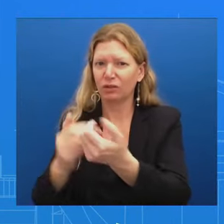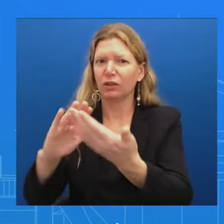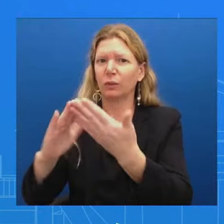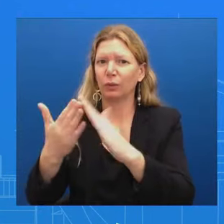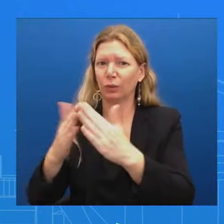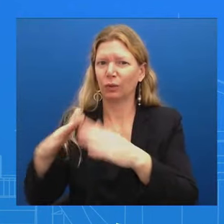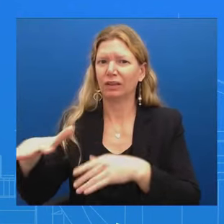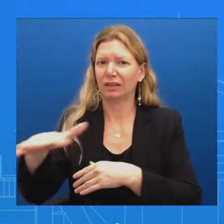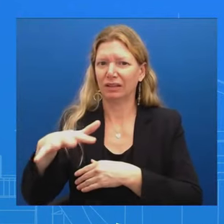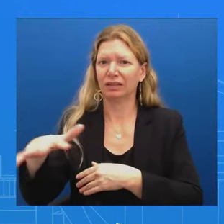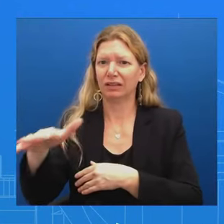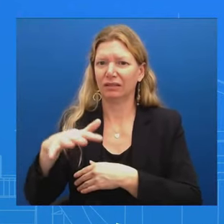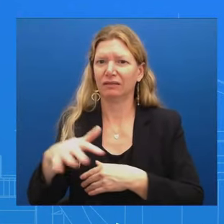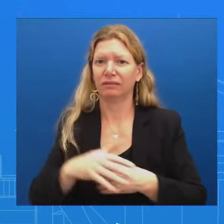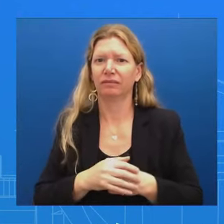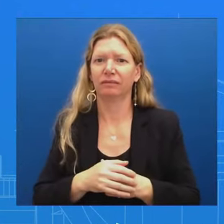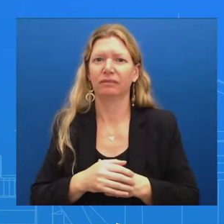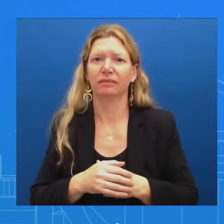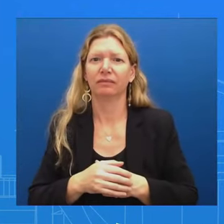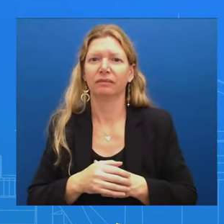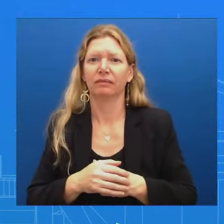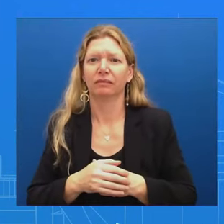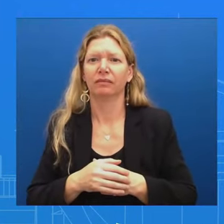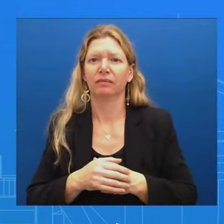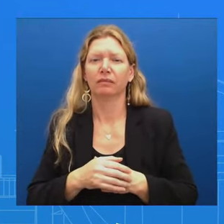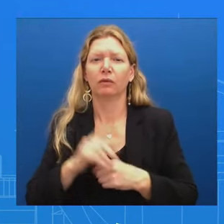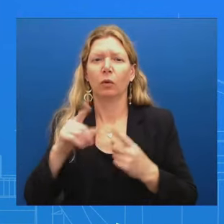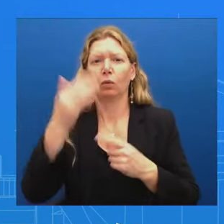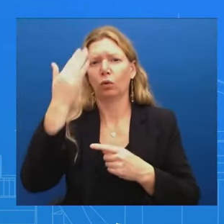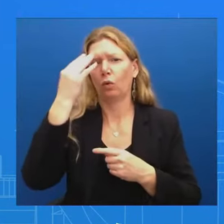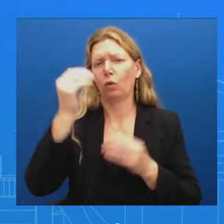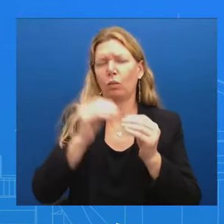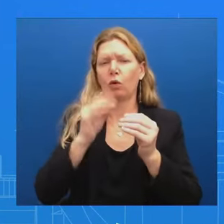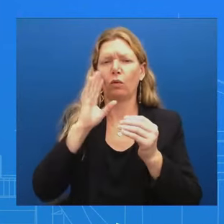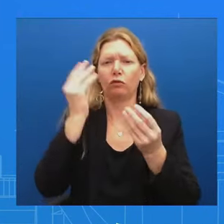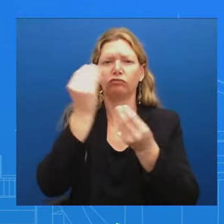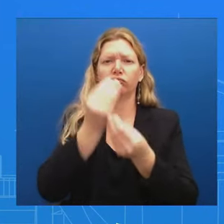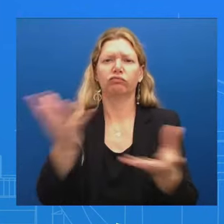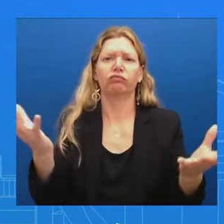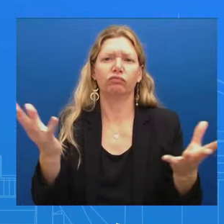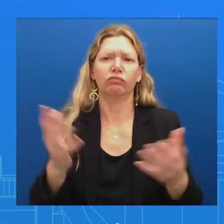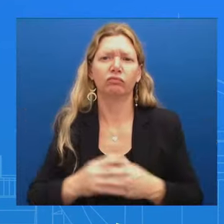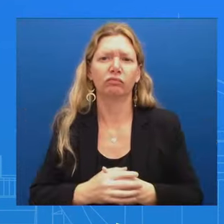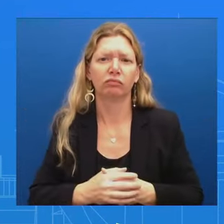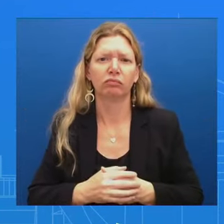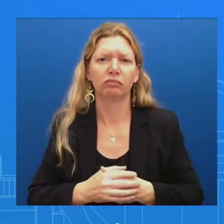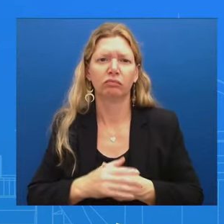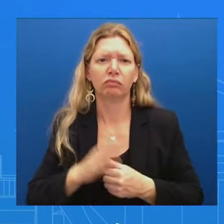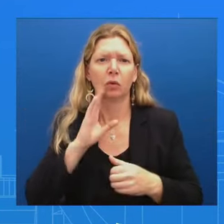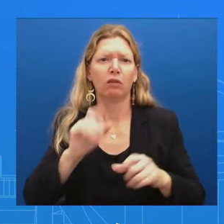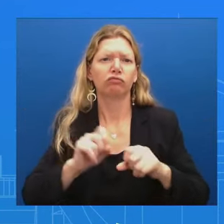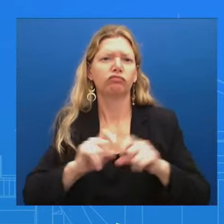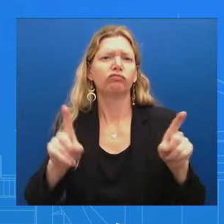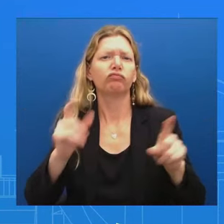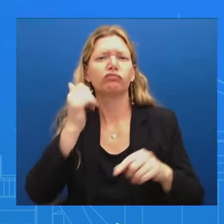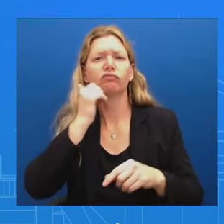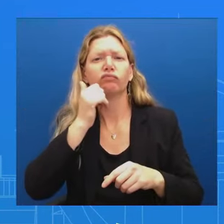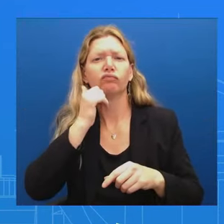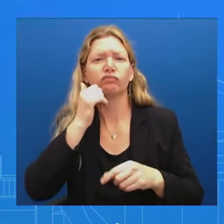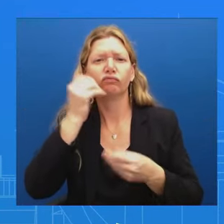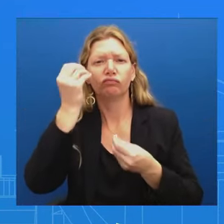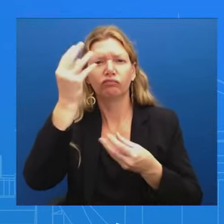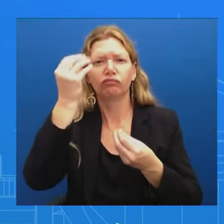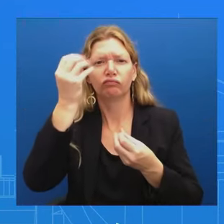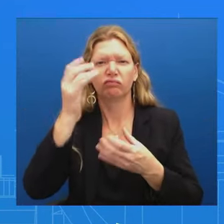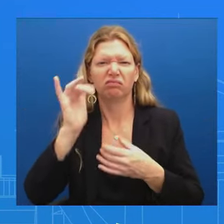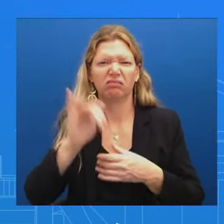something to share We'll certainly put that out there on the daily guidance And obviously there's some movement happening in Congress as well that we're